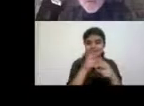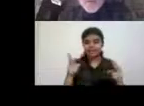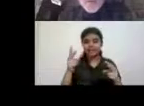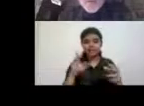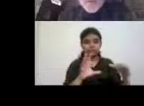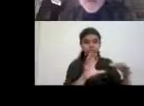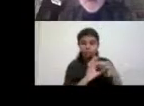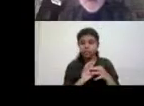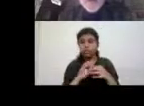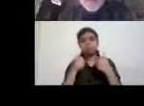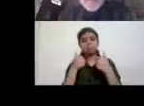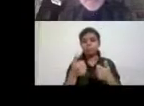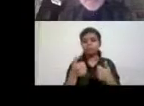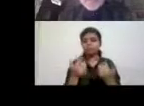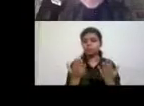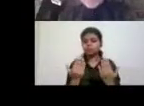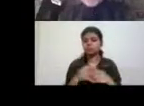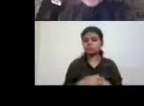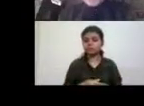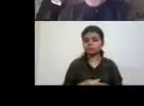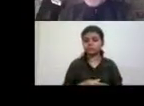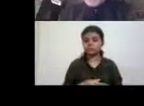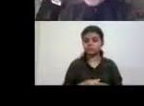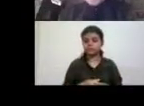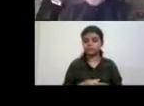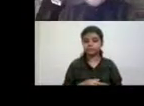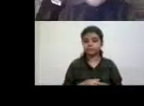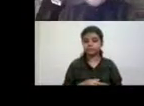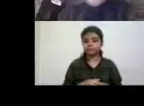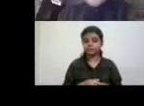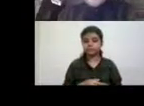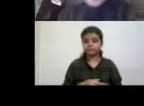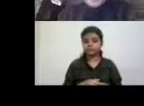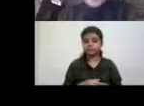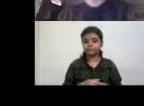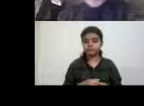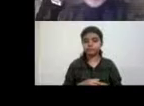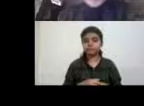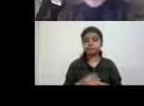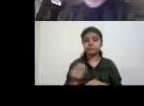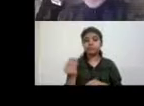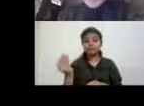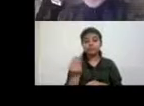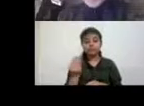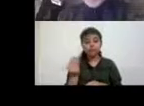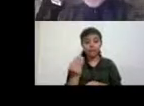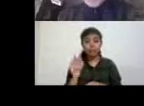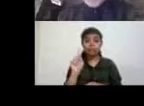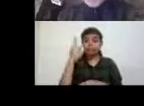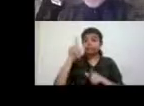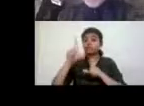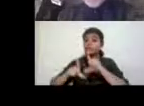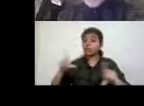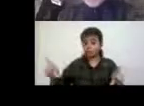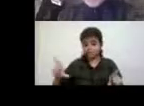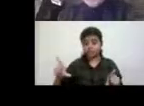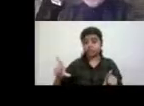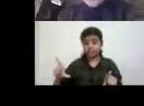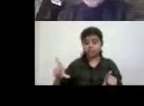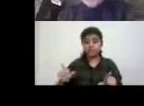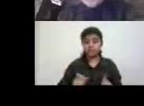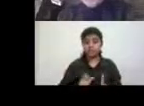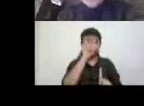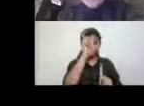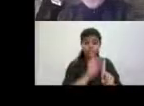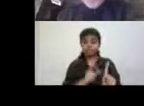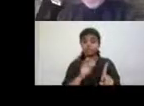outside. Um, there's been a kind of, uh, a movement away from people first language. So when we say a person with